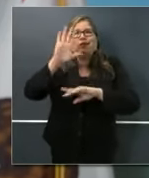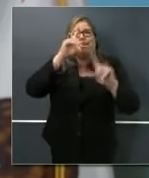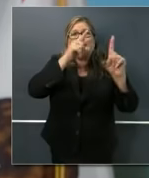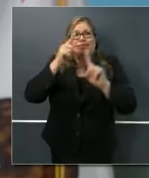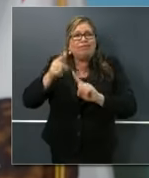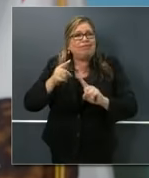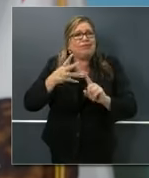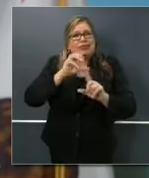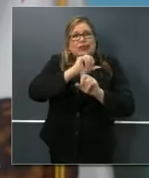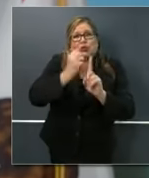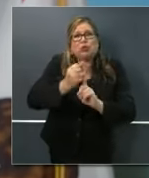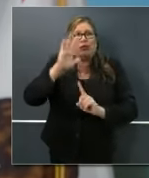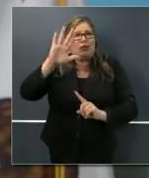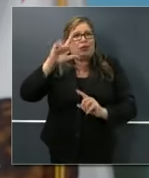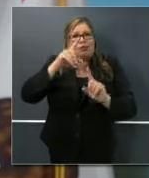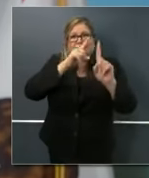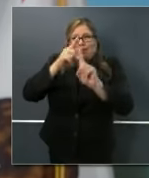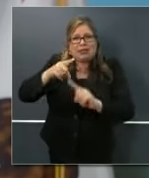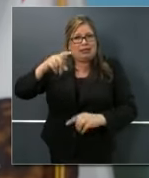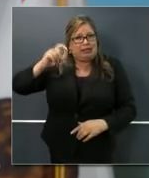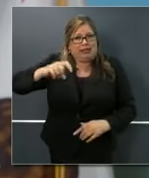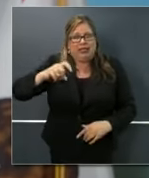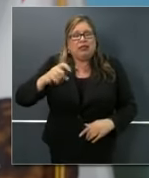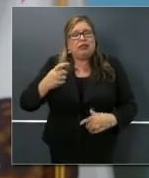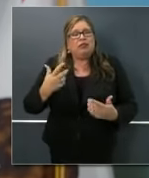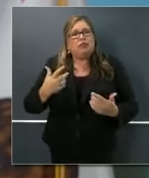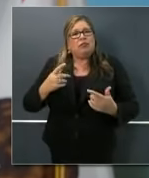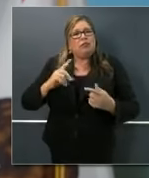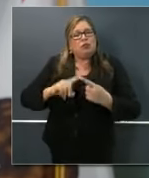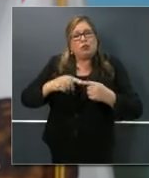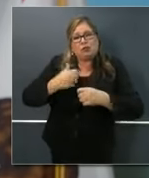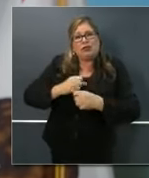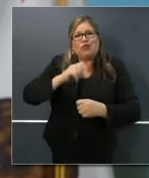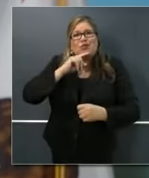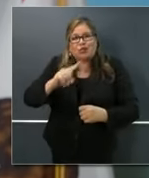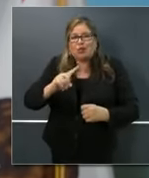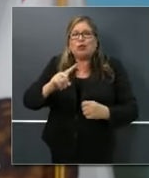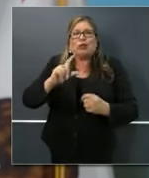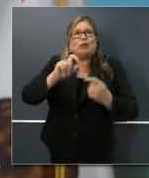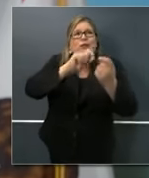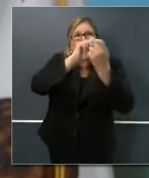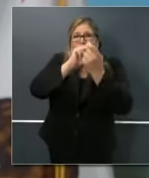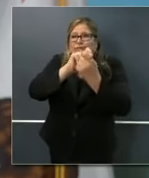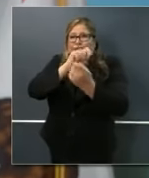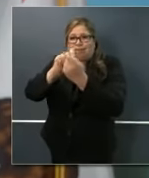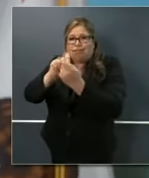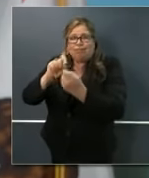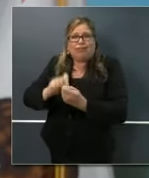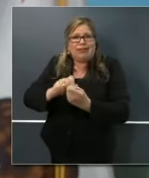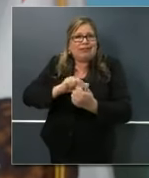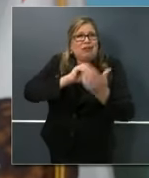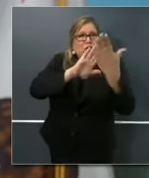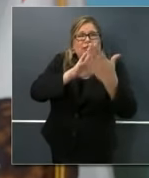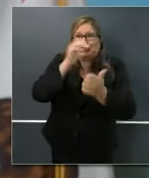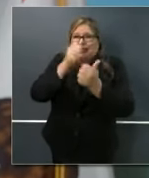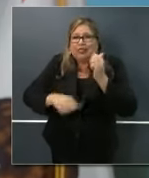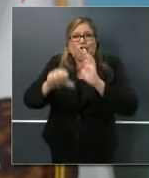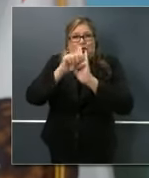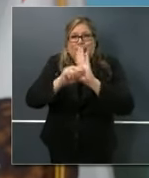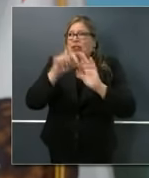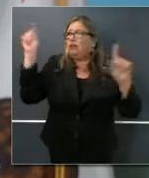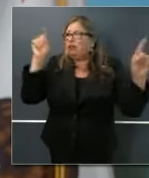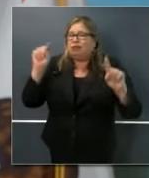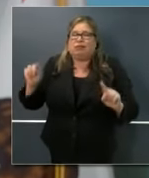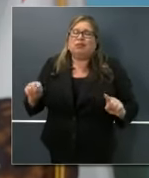the need to act with the kind of specificity at a state-by-state level that is